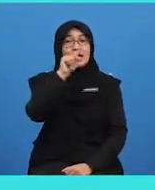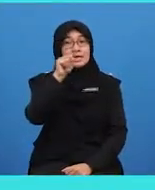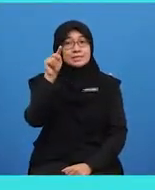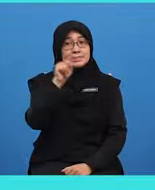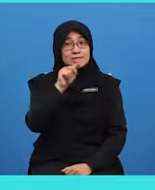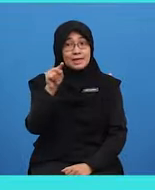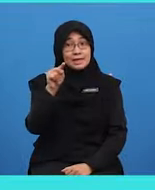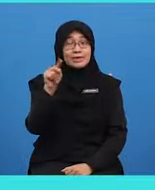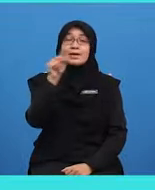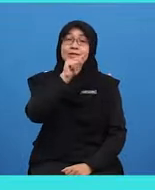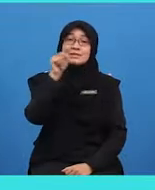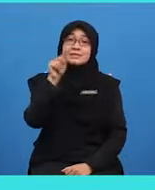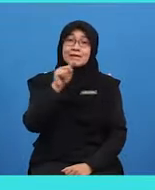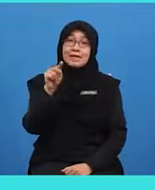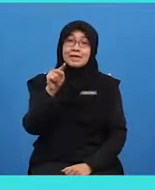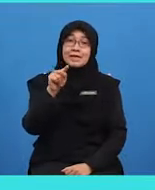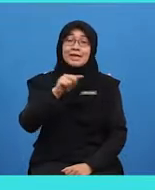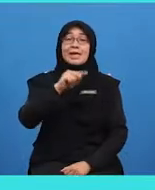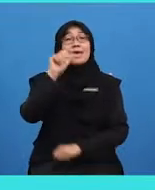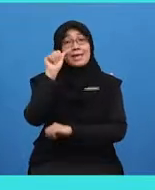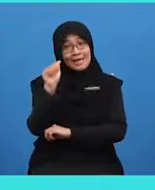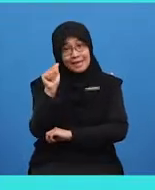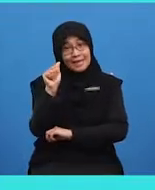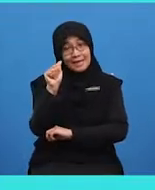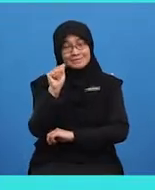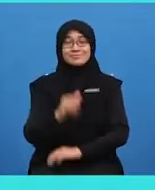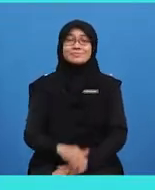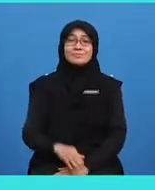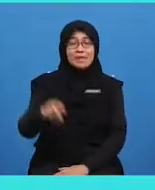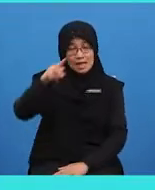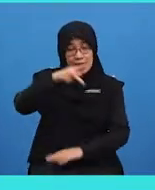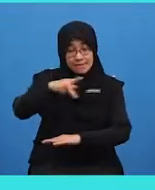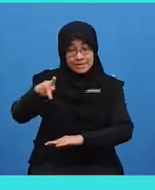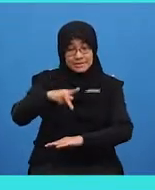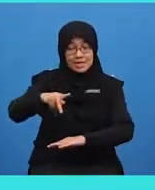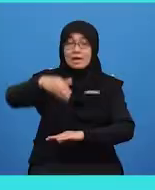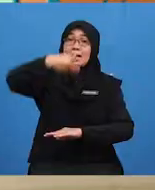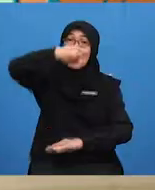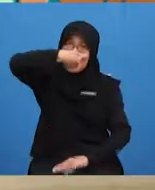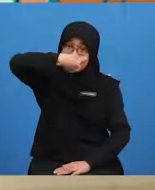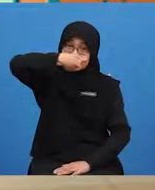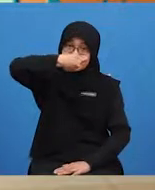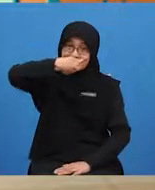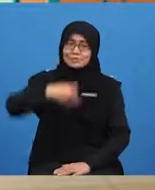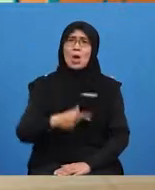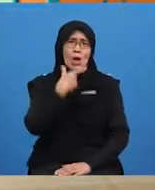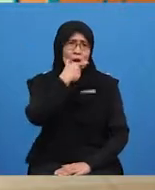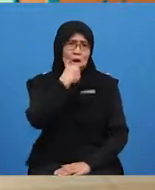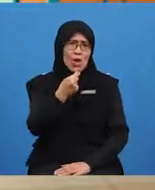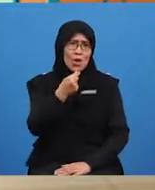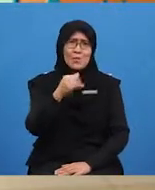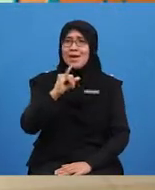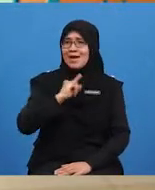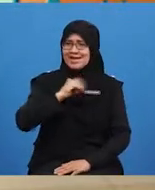Z, Z, A. Pizza! Yummy! I